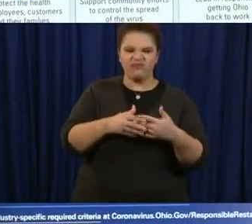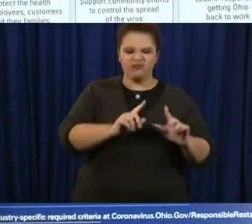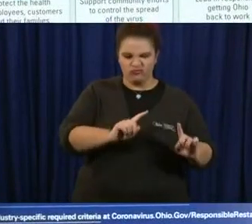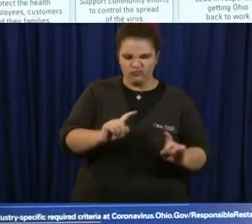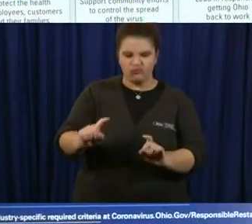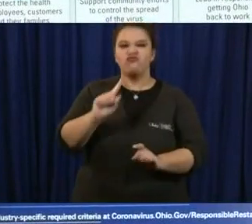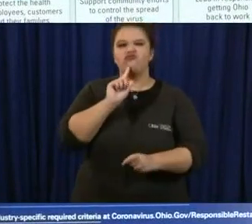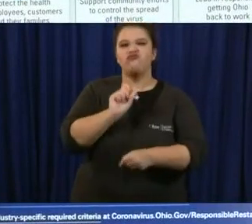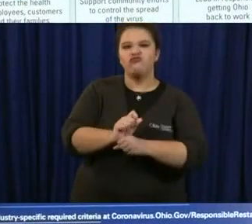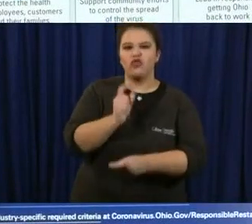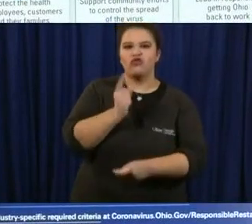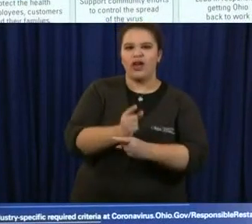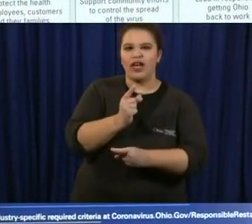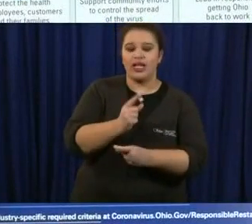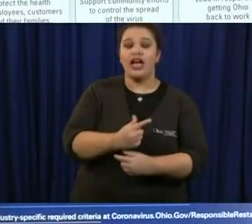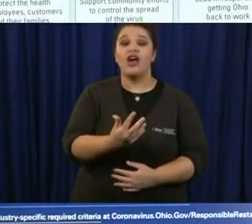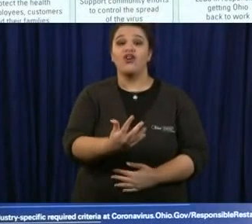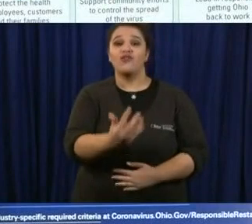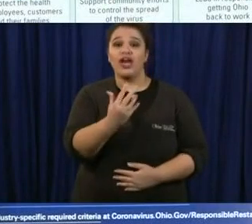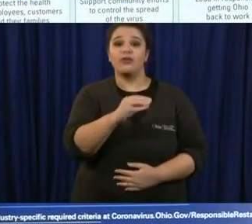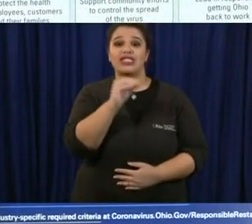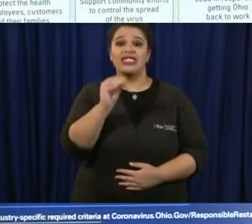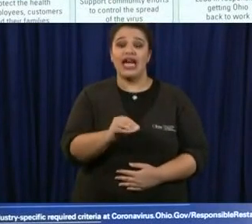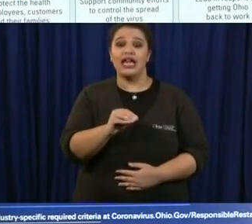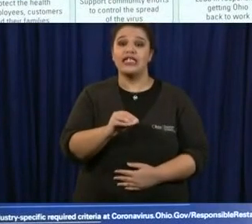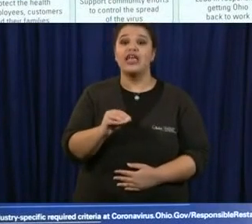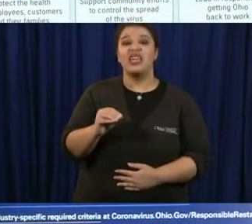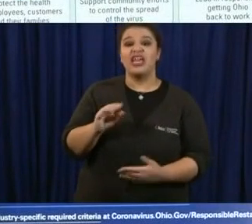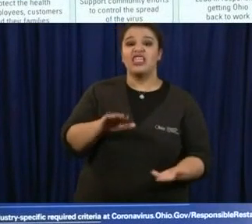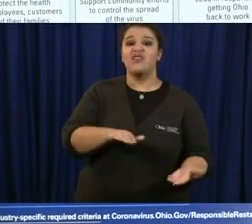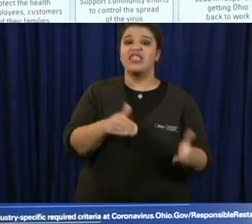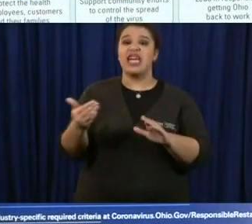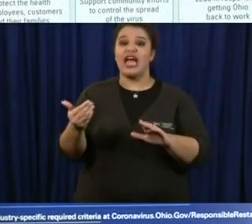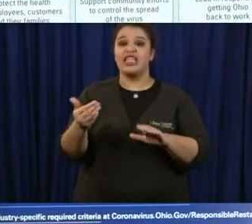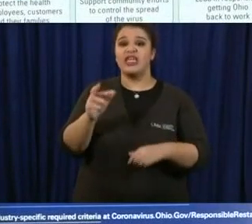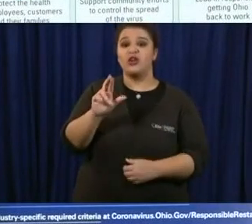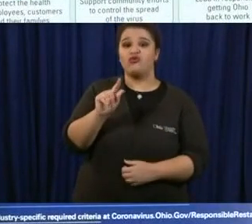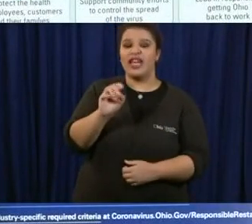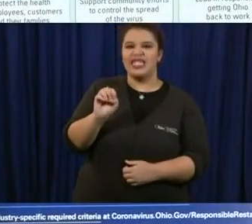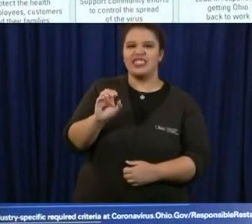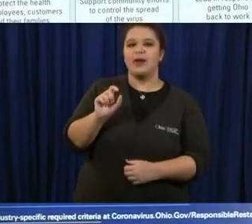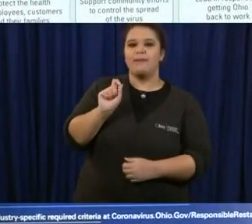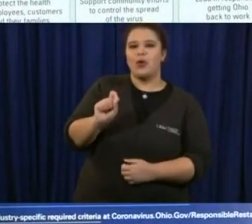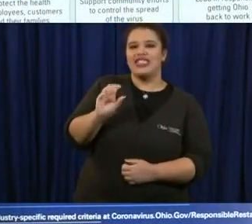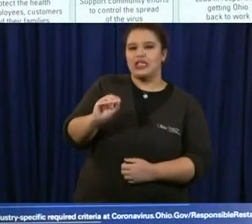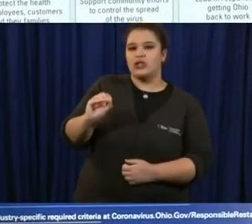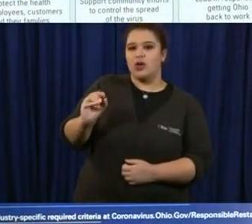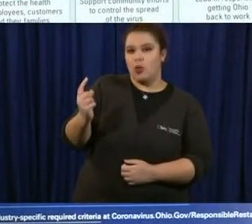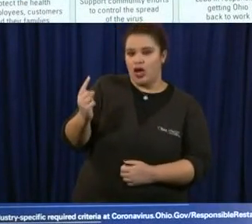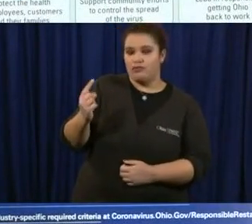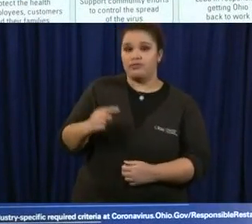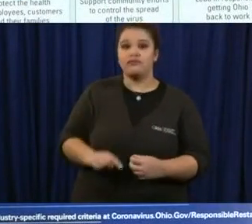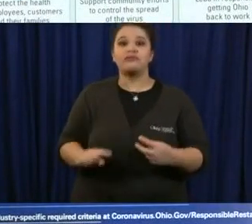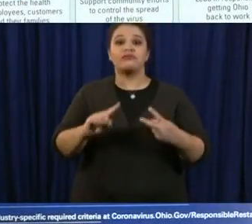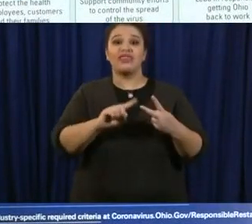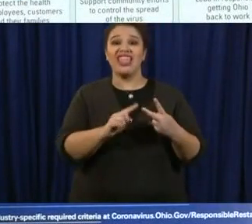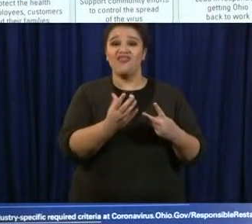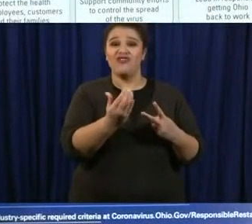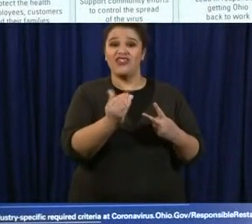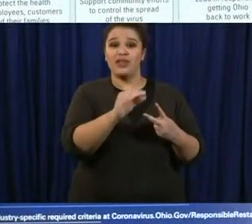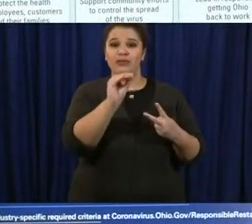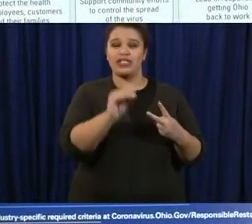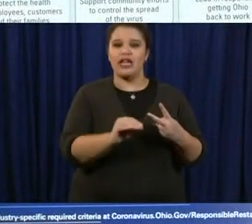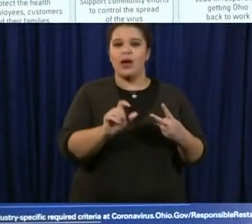5%, the fatality rate is .001 and in line with the flu. At 15%, it's .0004,